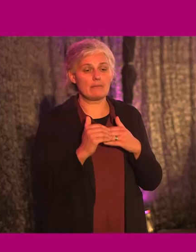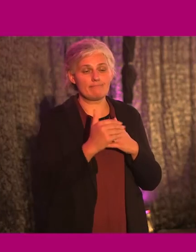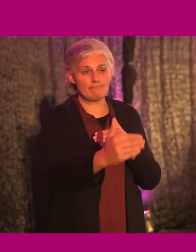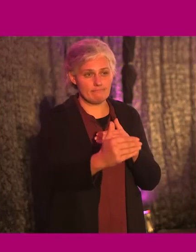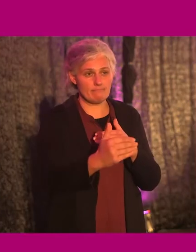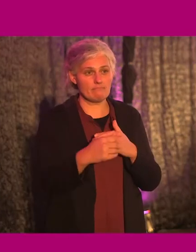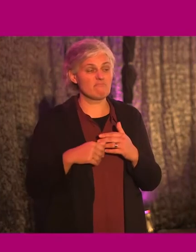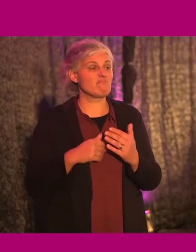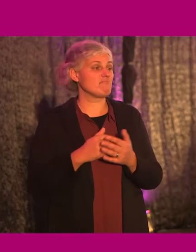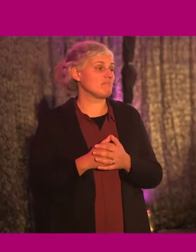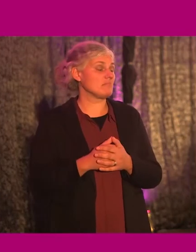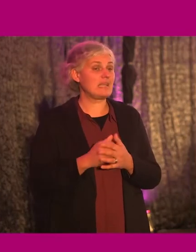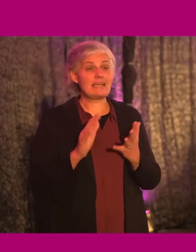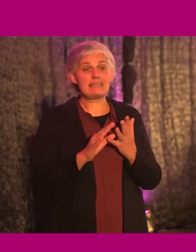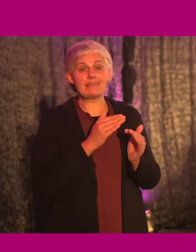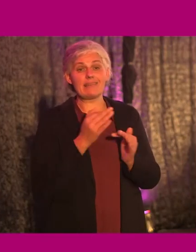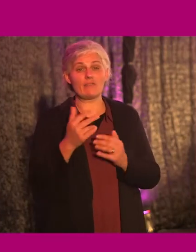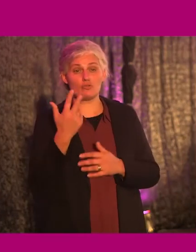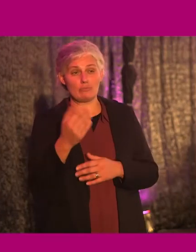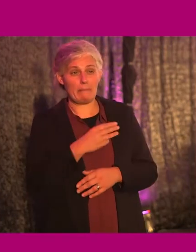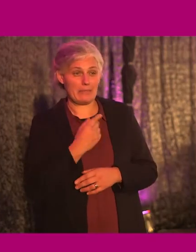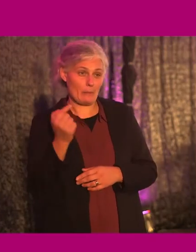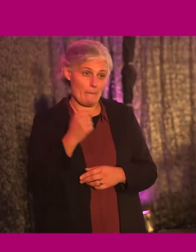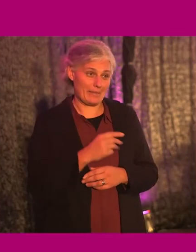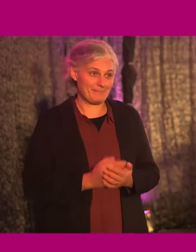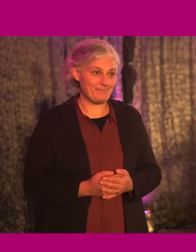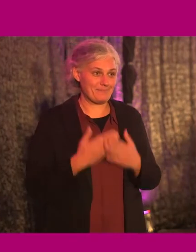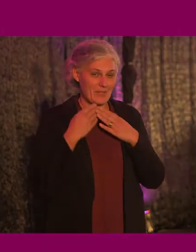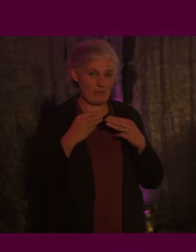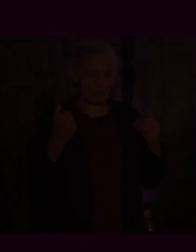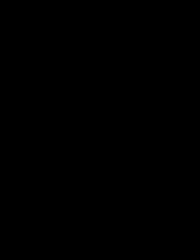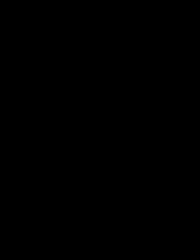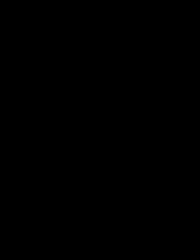if we're at 1500 now, so 10 past three, if you wouldn't mind, thanks very much, everyone.